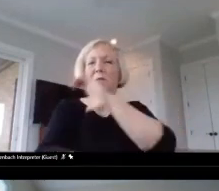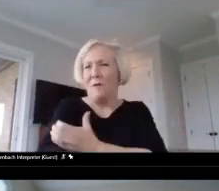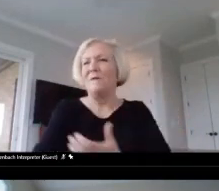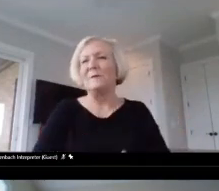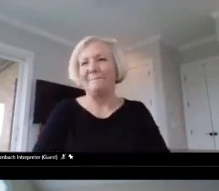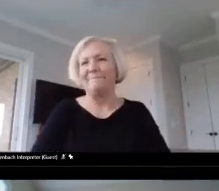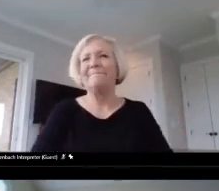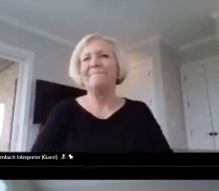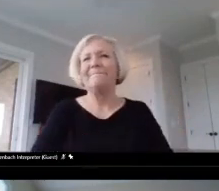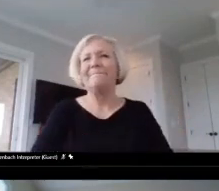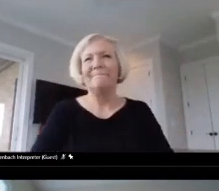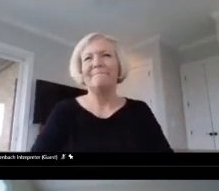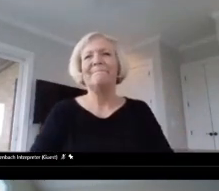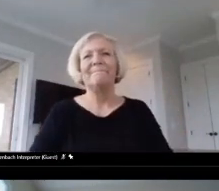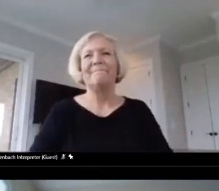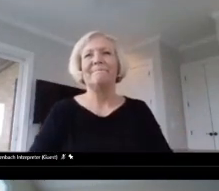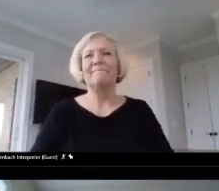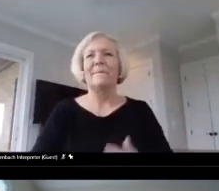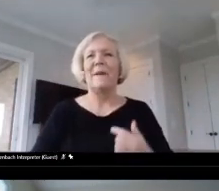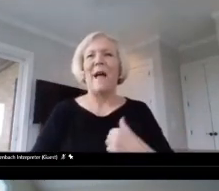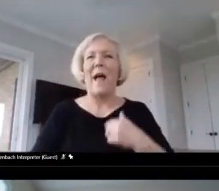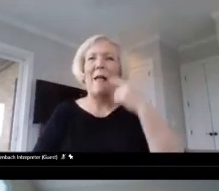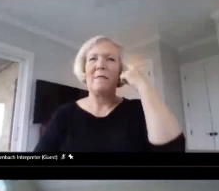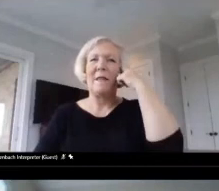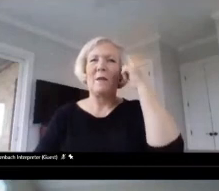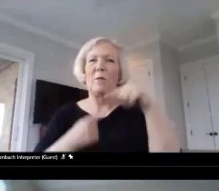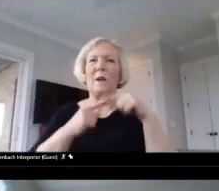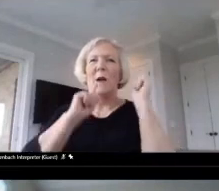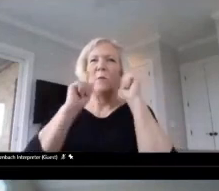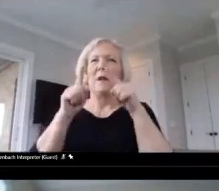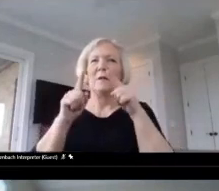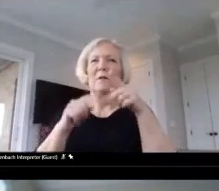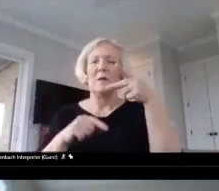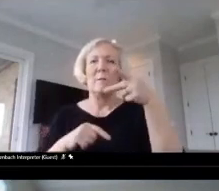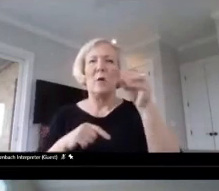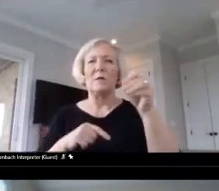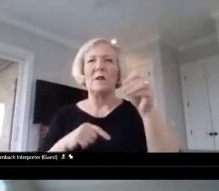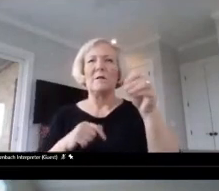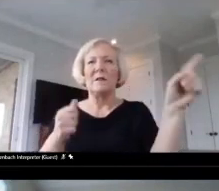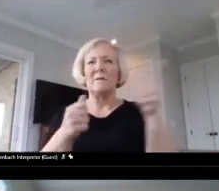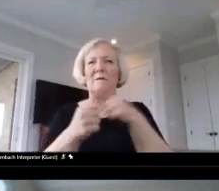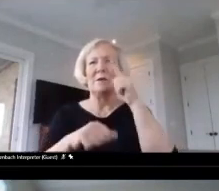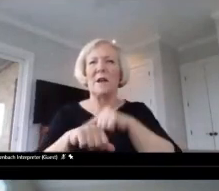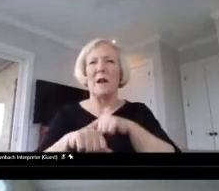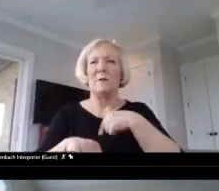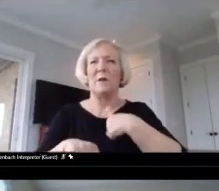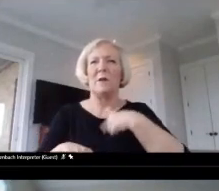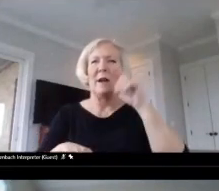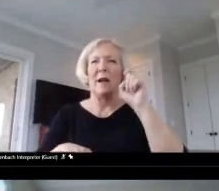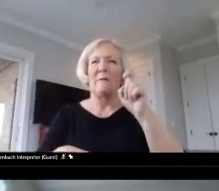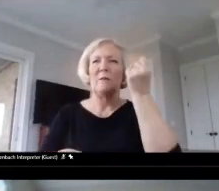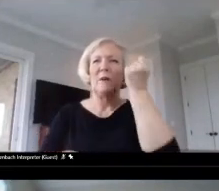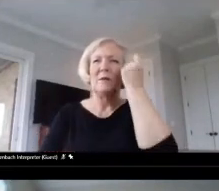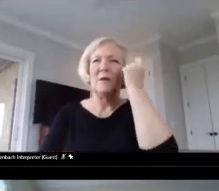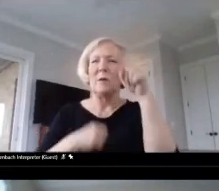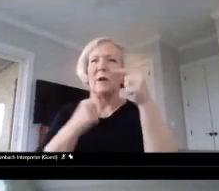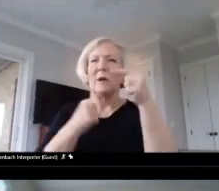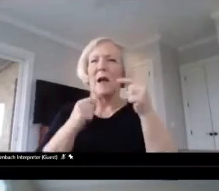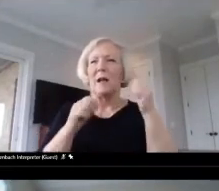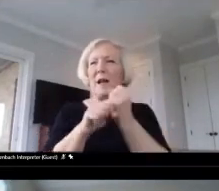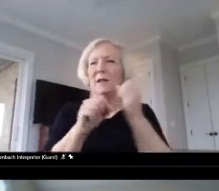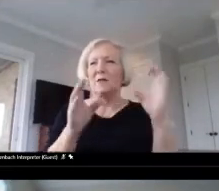I think when I went to the post office the first time, you have to understand this, you know, when I certified was